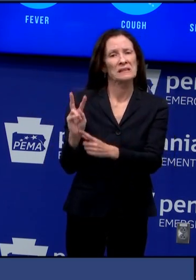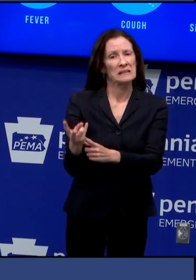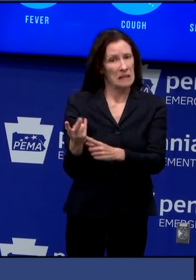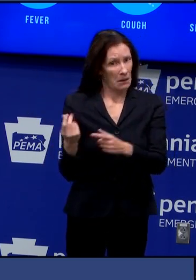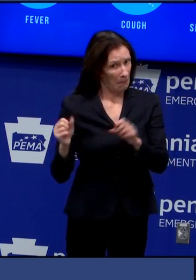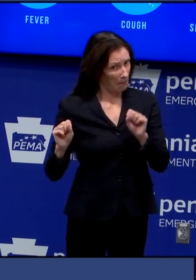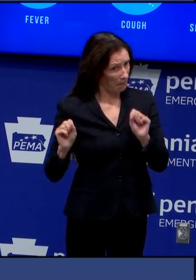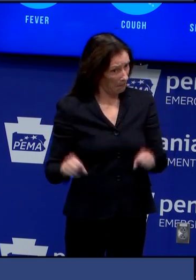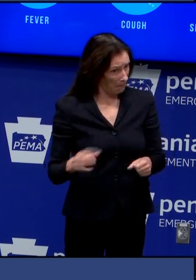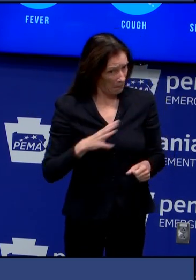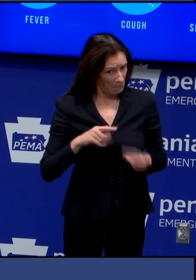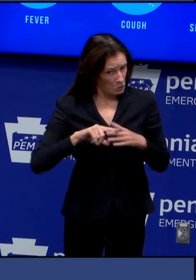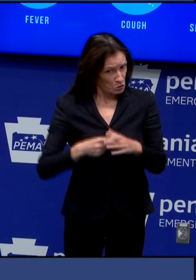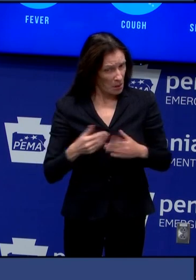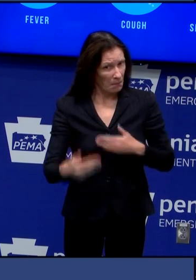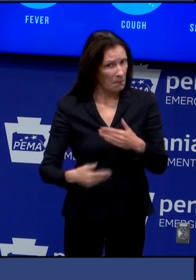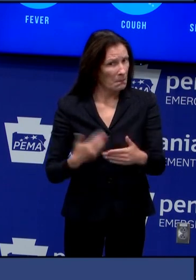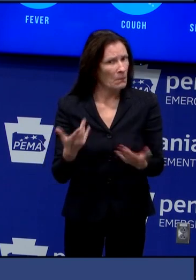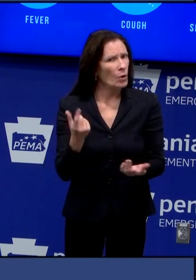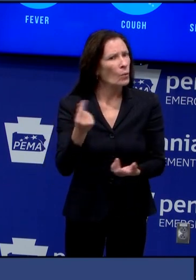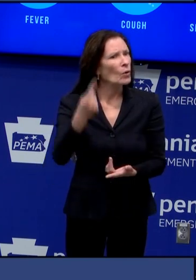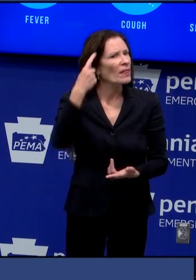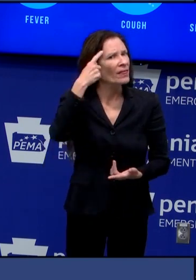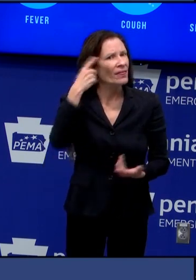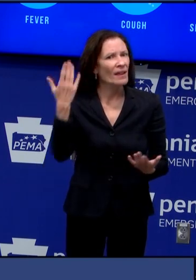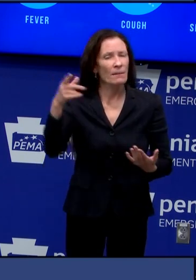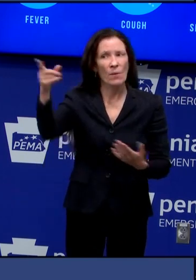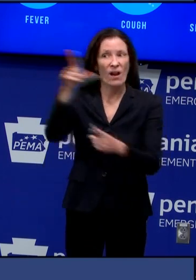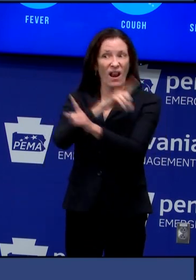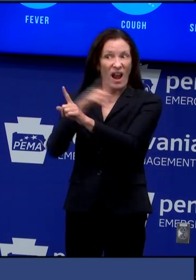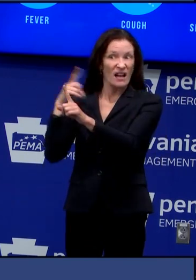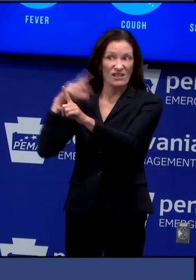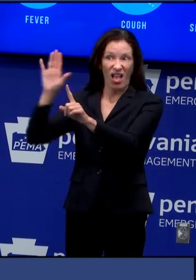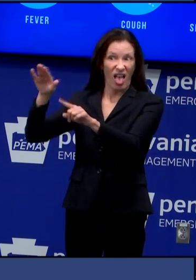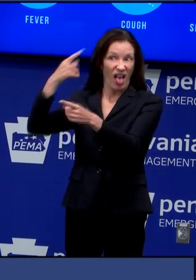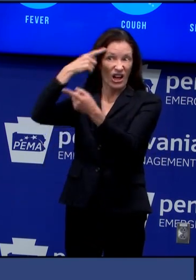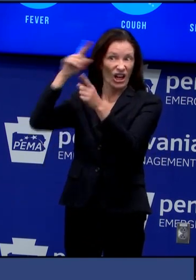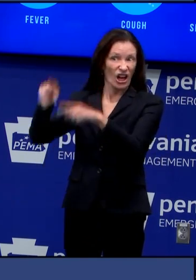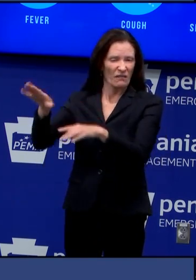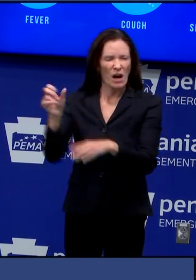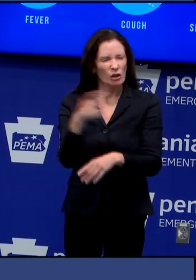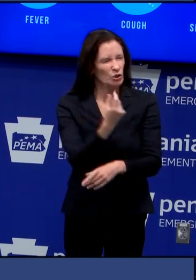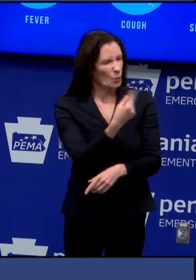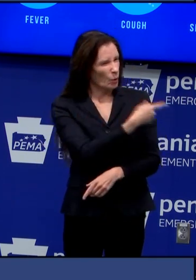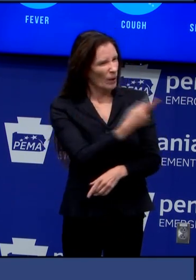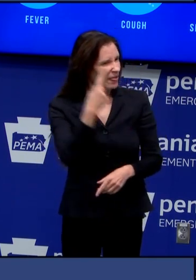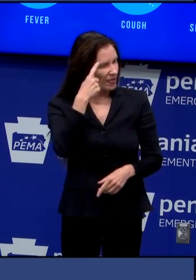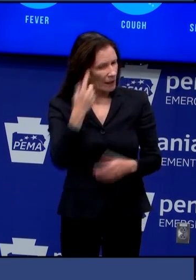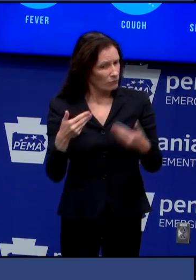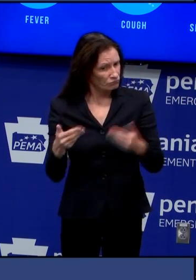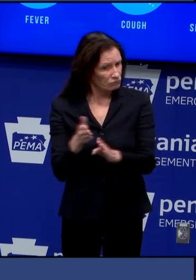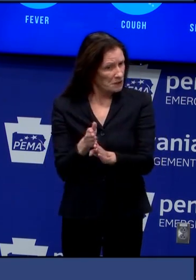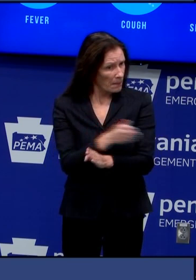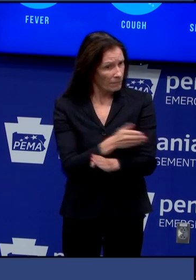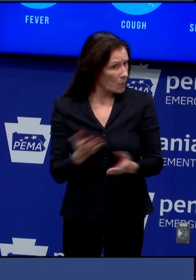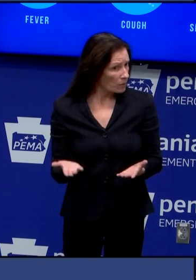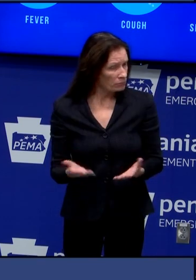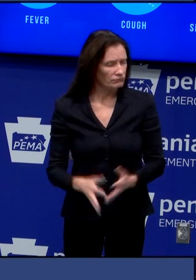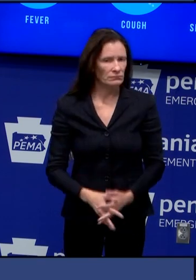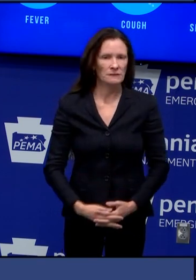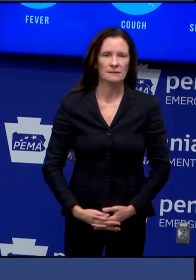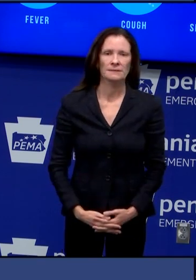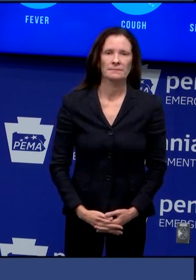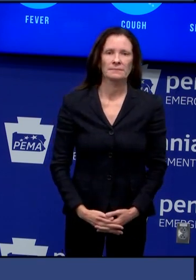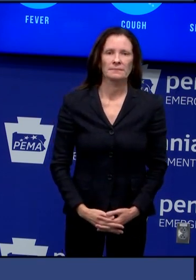if the legislature doesn't act correct we we very much support the administration very much supports earlier